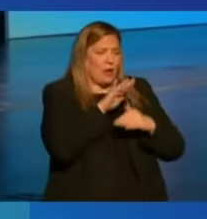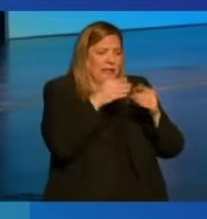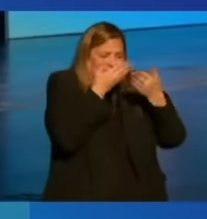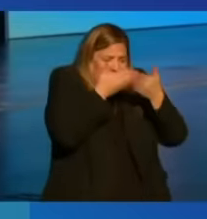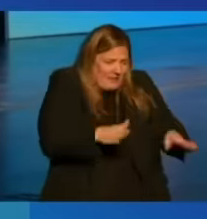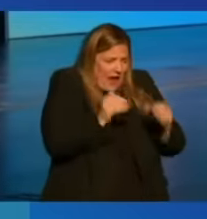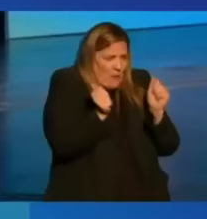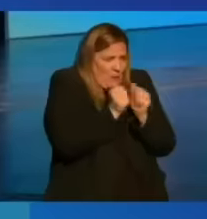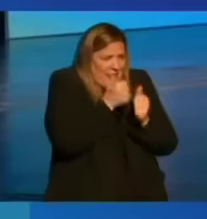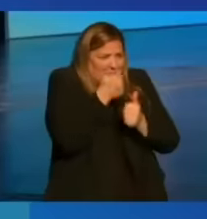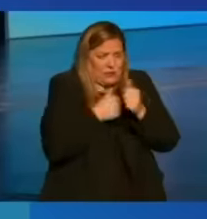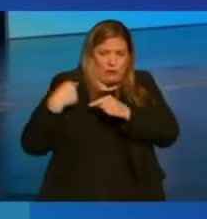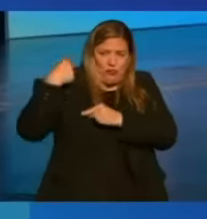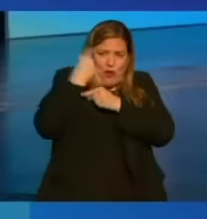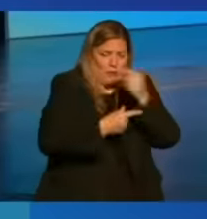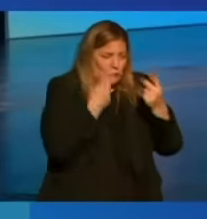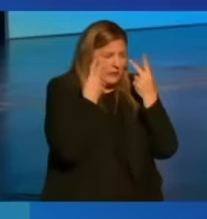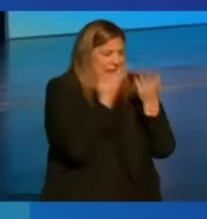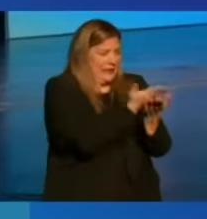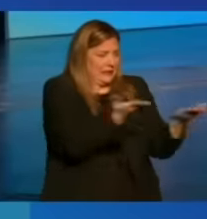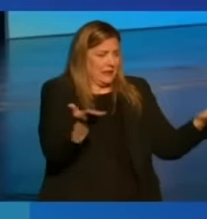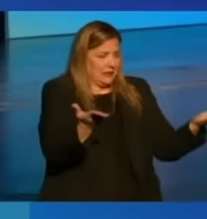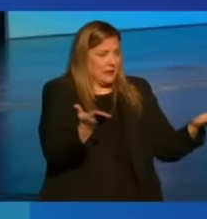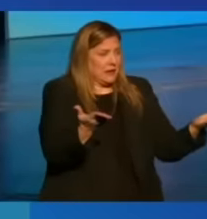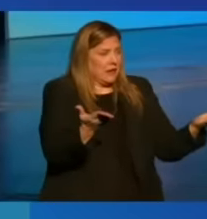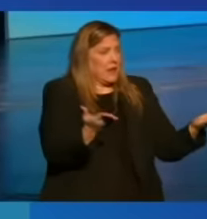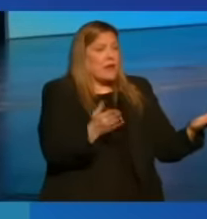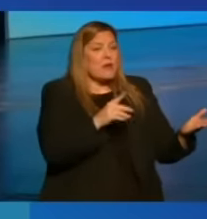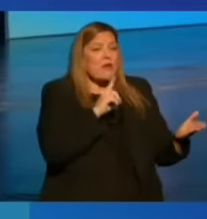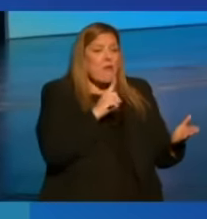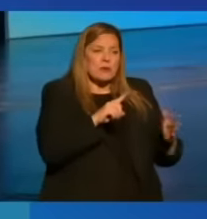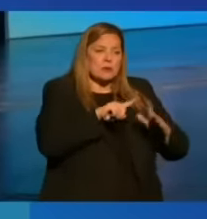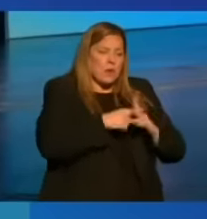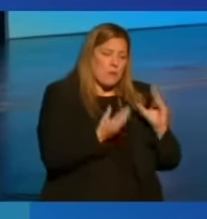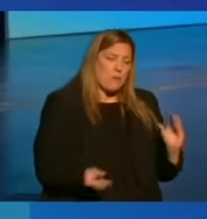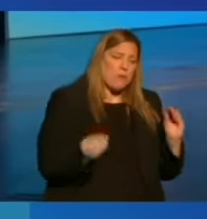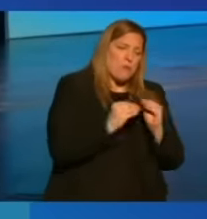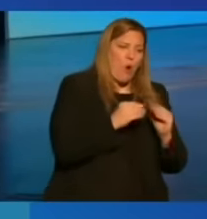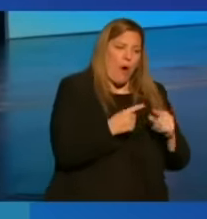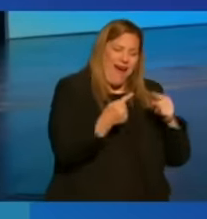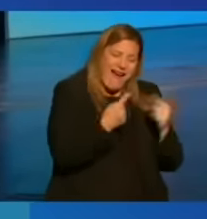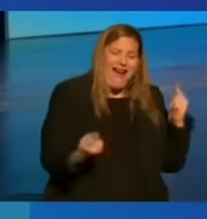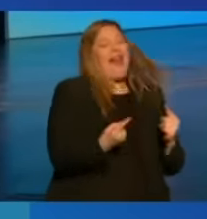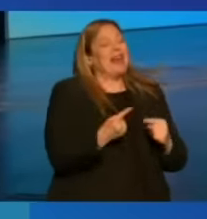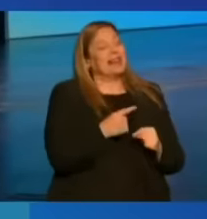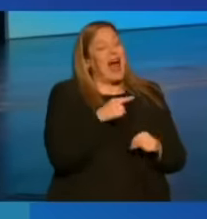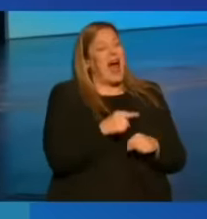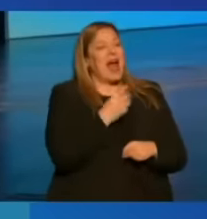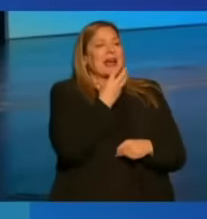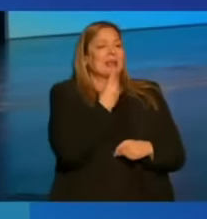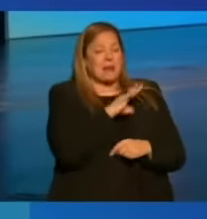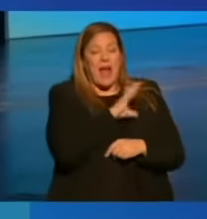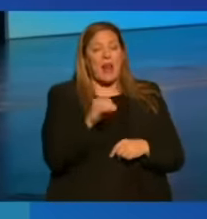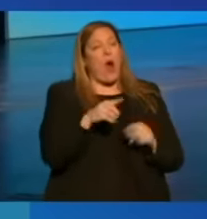divides, and set off a surge of anti-Semitism and anti-Muslim sentiment.